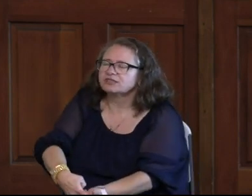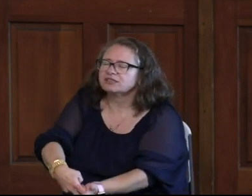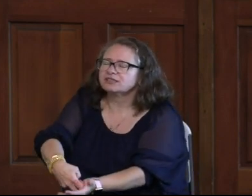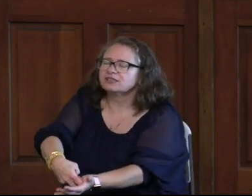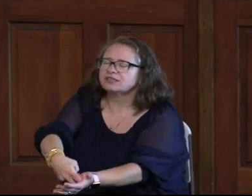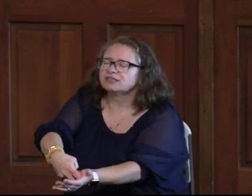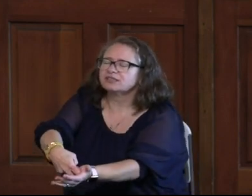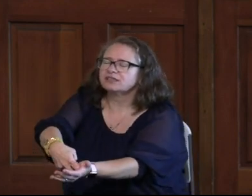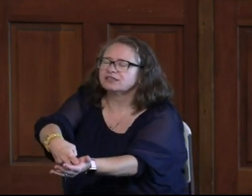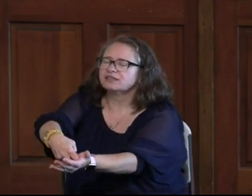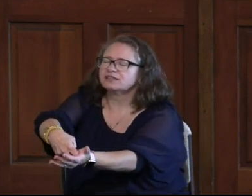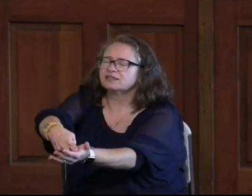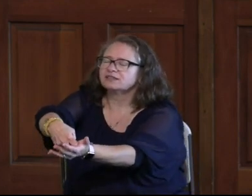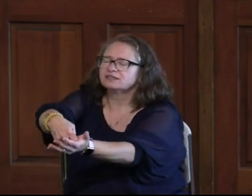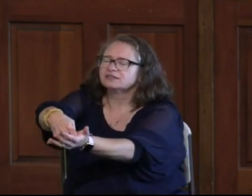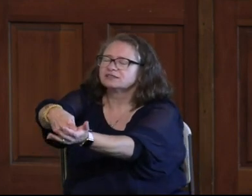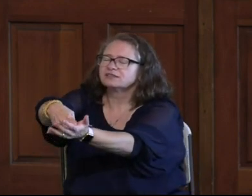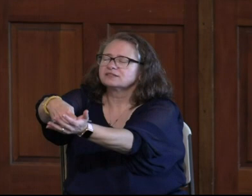feet